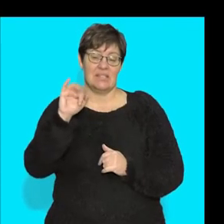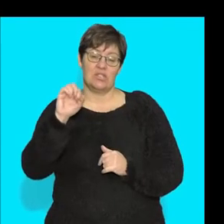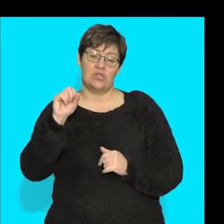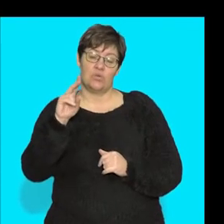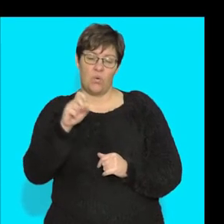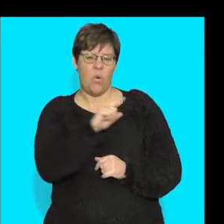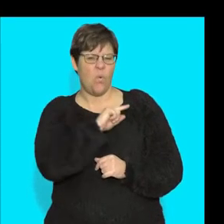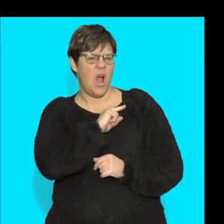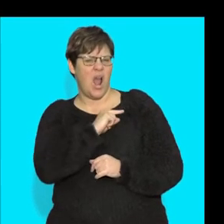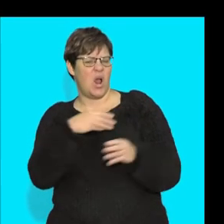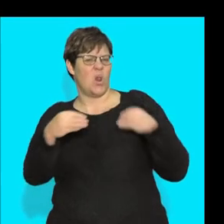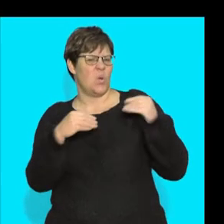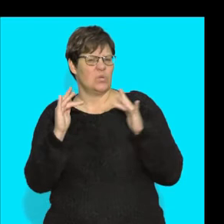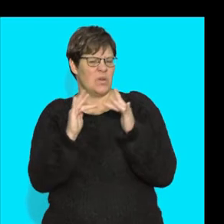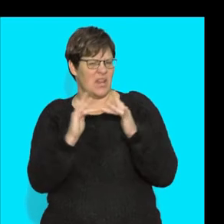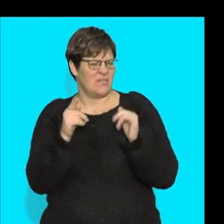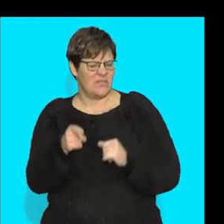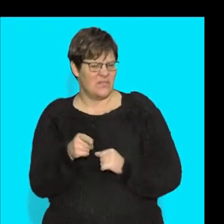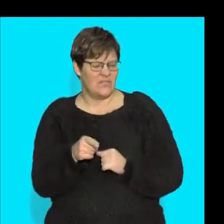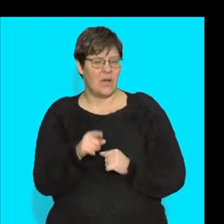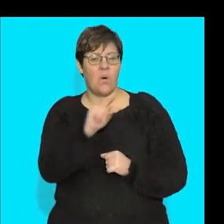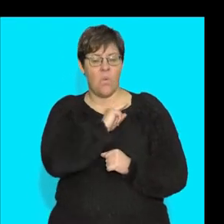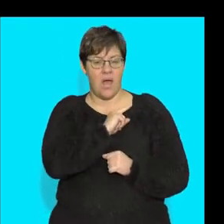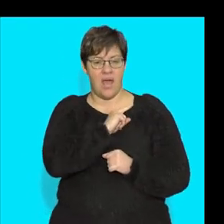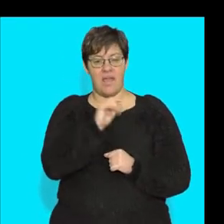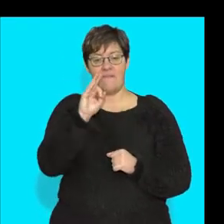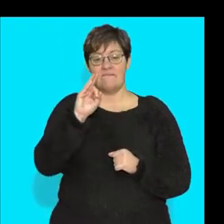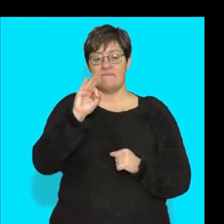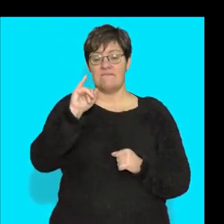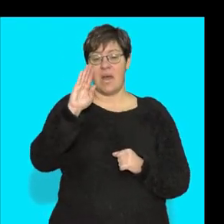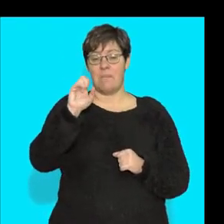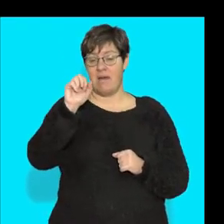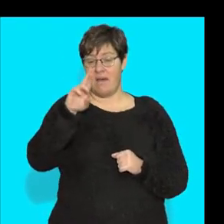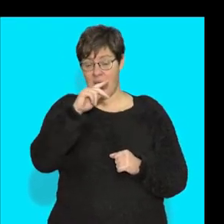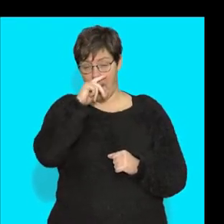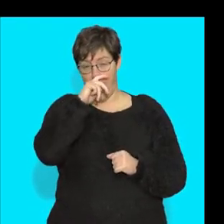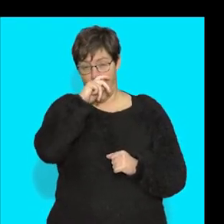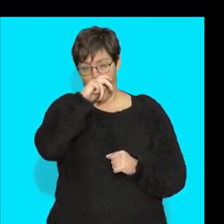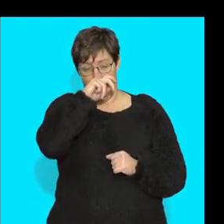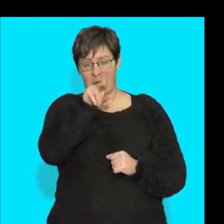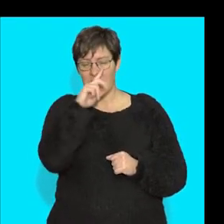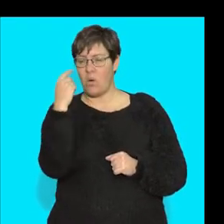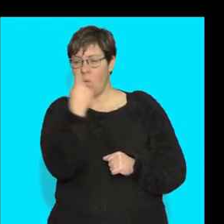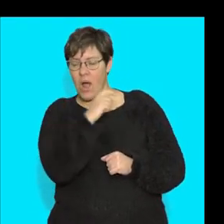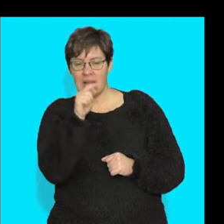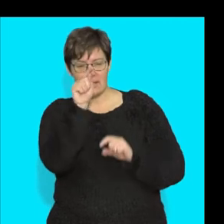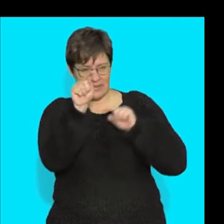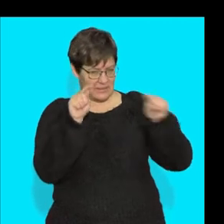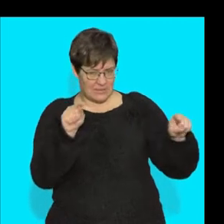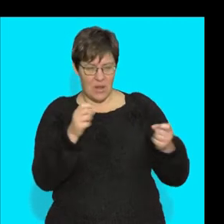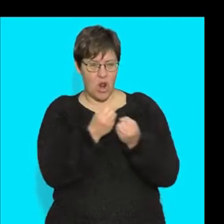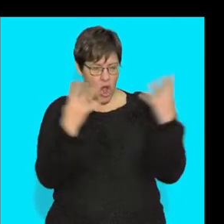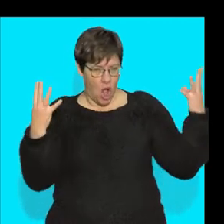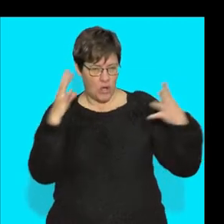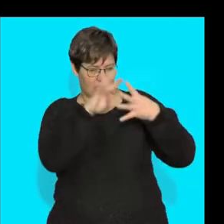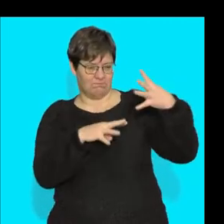connective tissue is that it's the fibers. If you have a look here, look at the white, you can see a lot of the matrix, right?